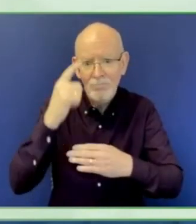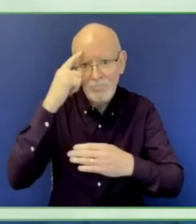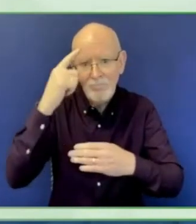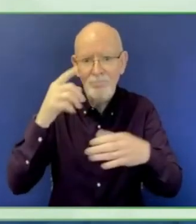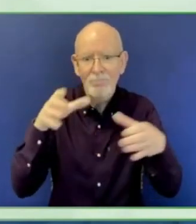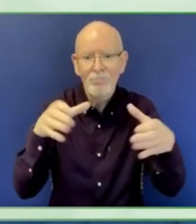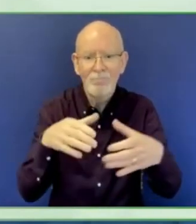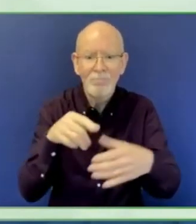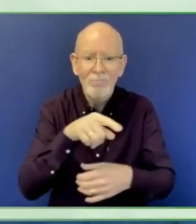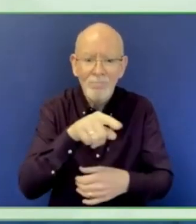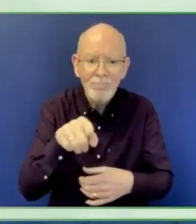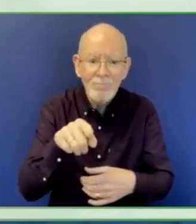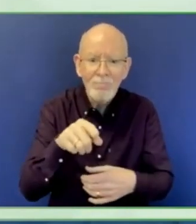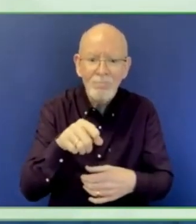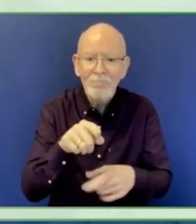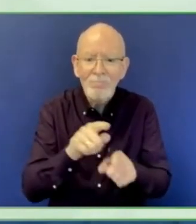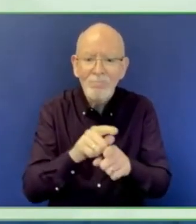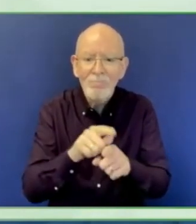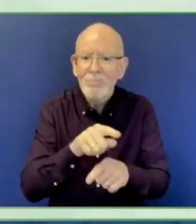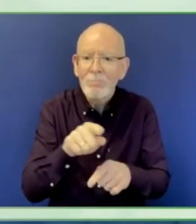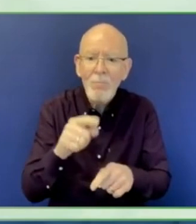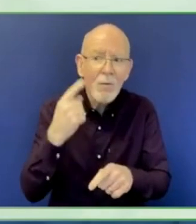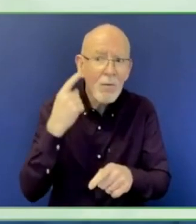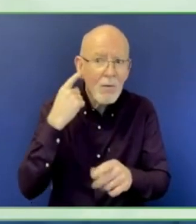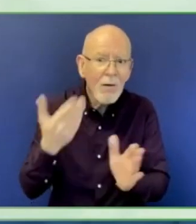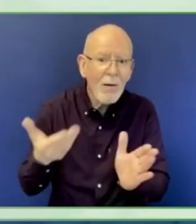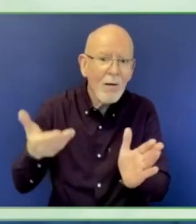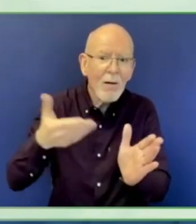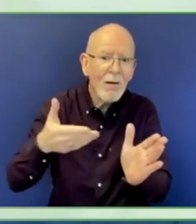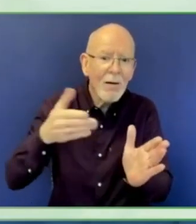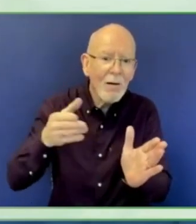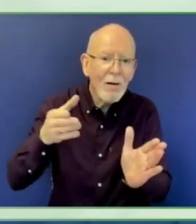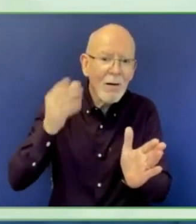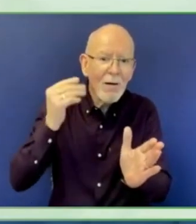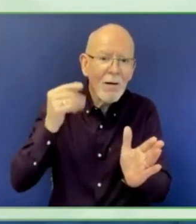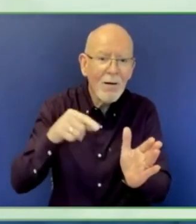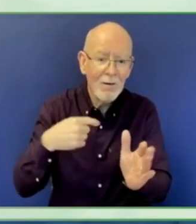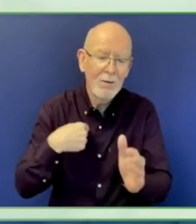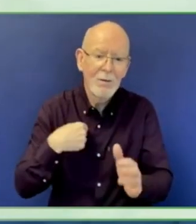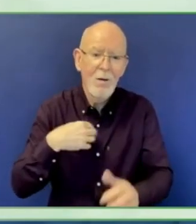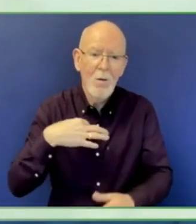Hub, which I co-founded, out of the UK to try and help build the sector.